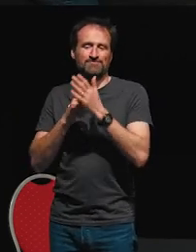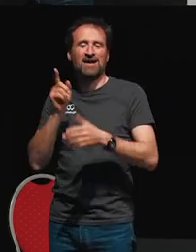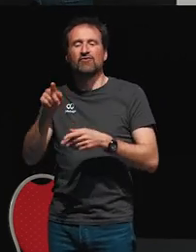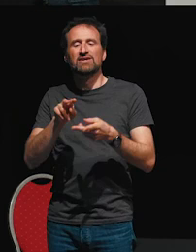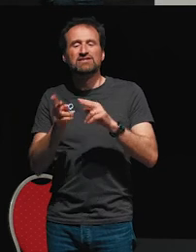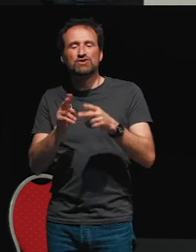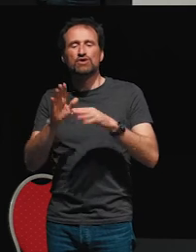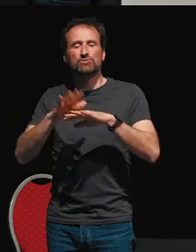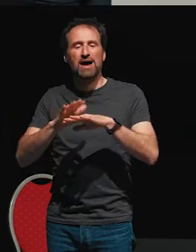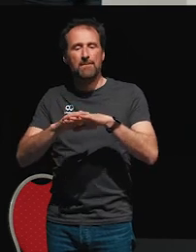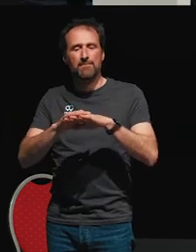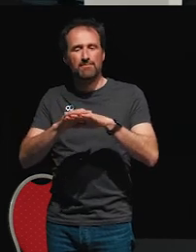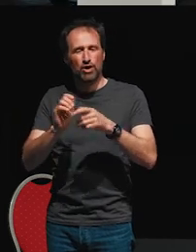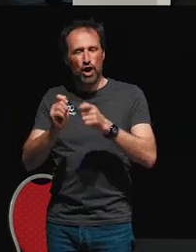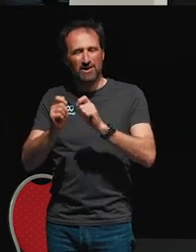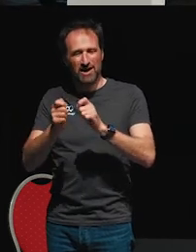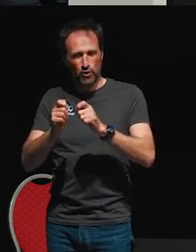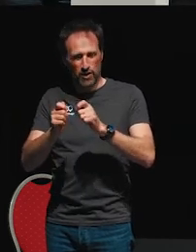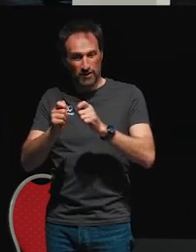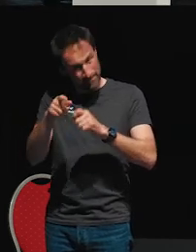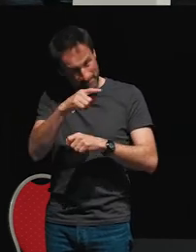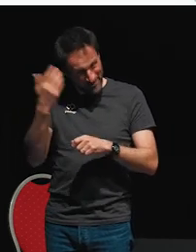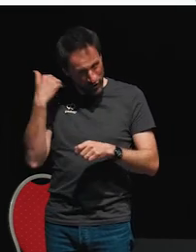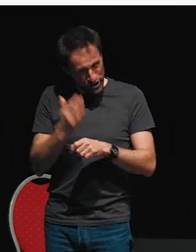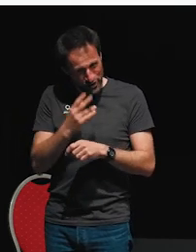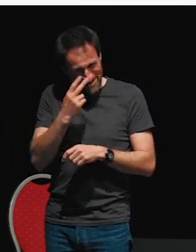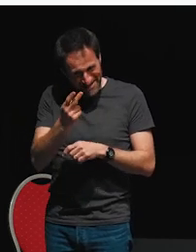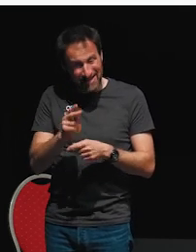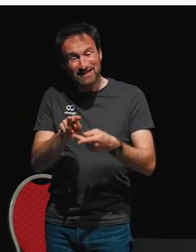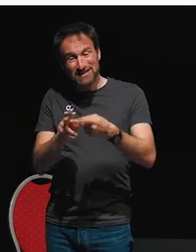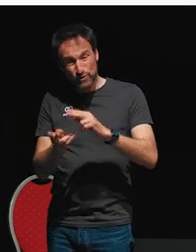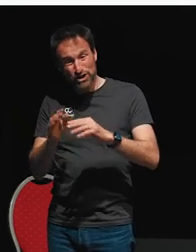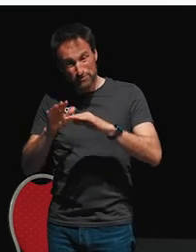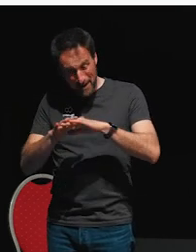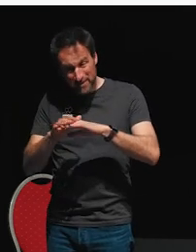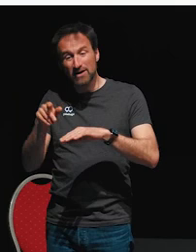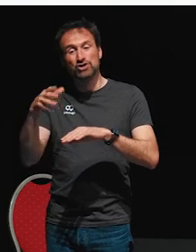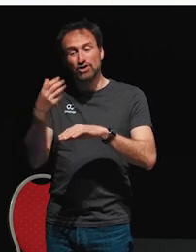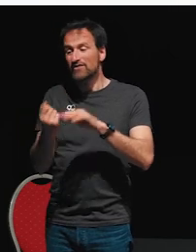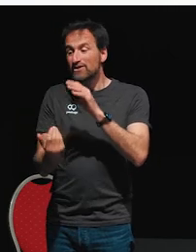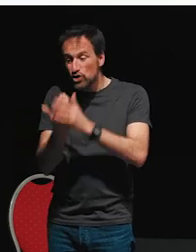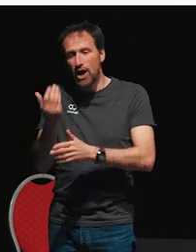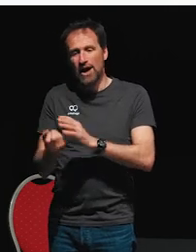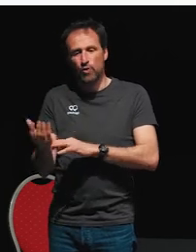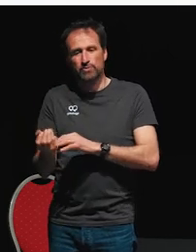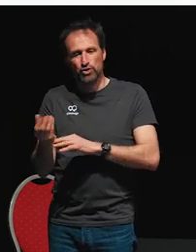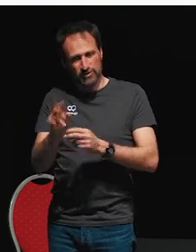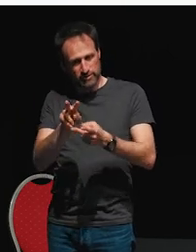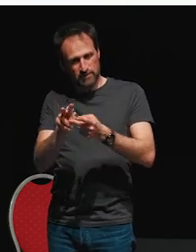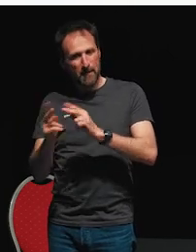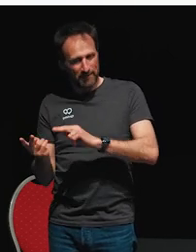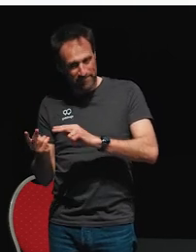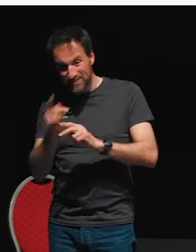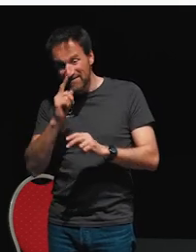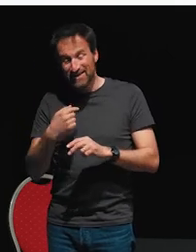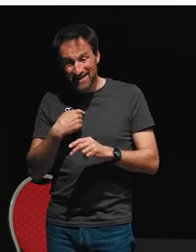Remember, we saw that switch map creates a new output and switches to it. So, if I can somehow combine my